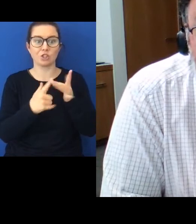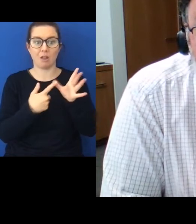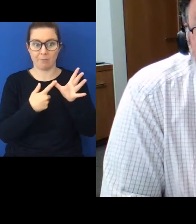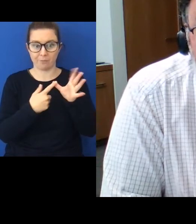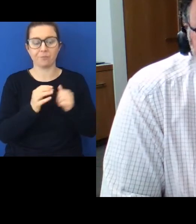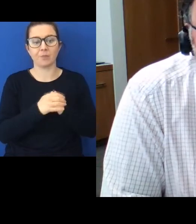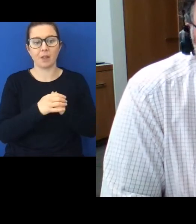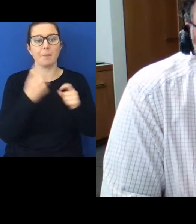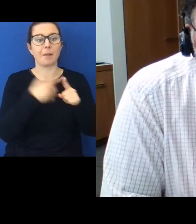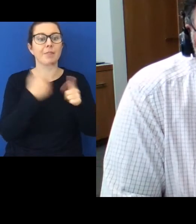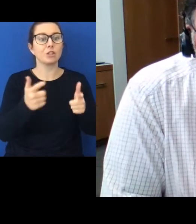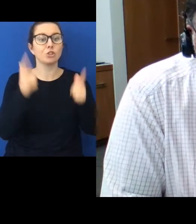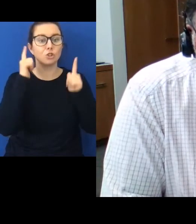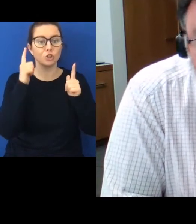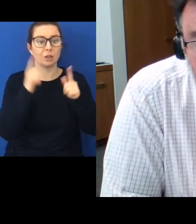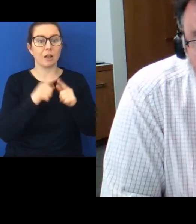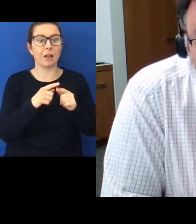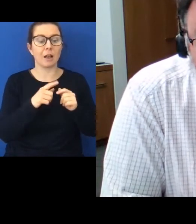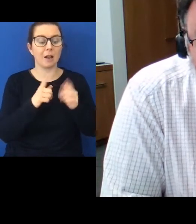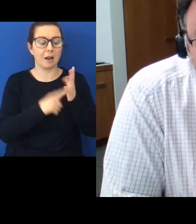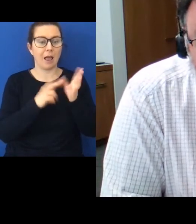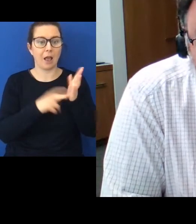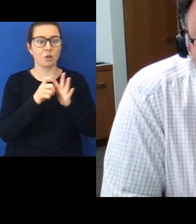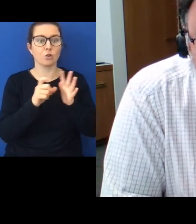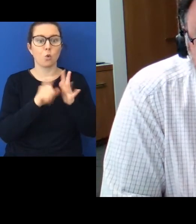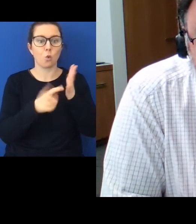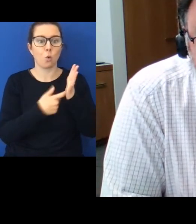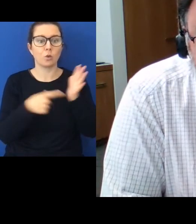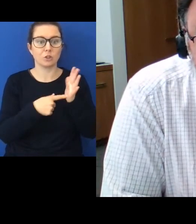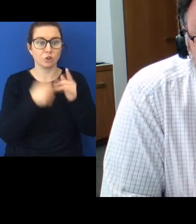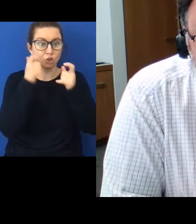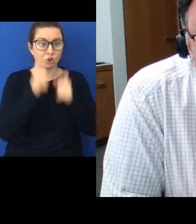and the chief Māori Land Court judge, who is also Māori.